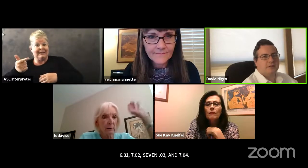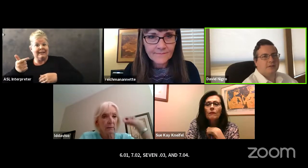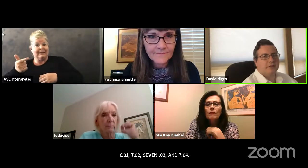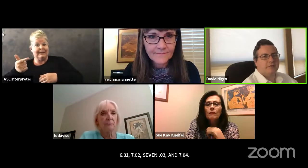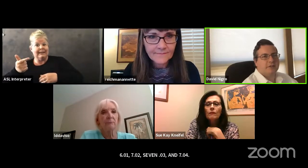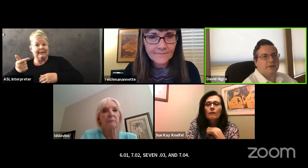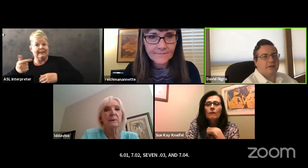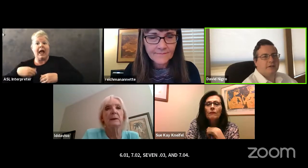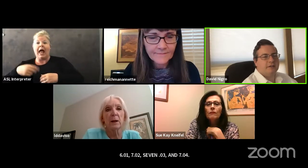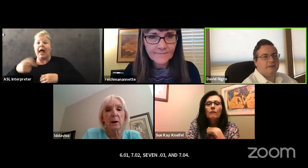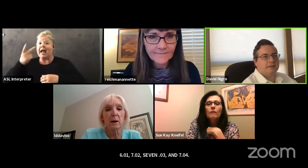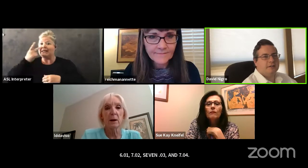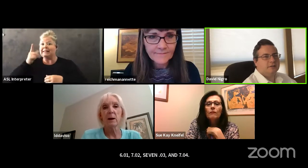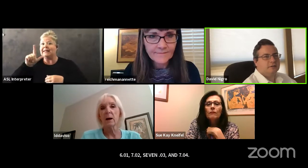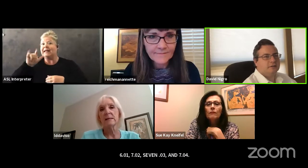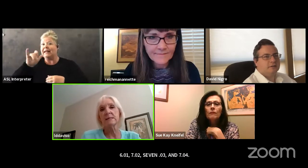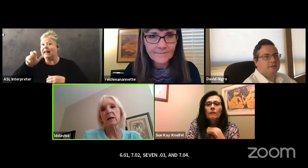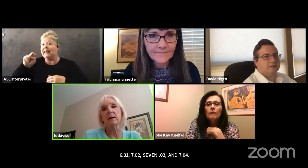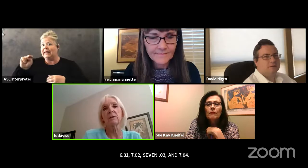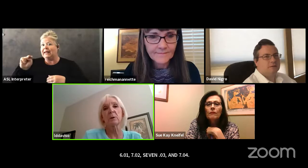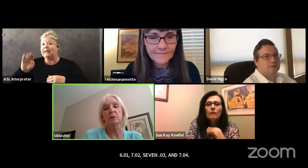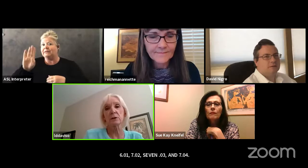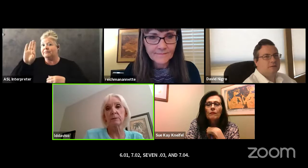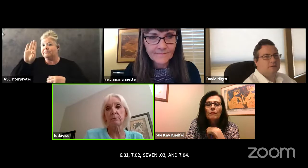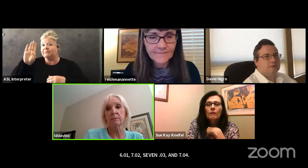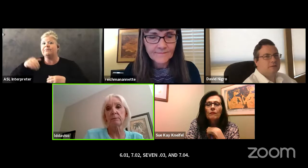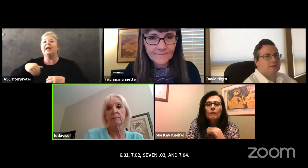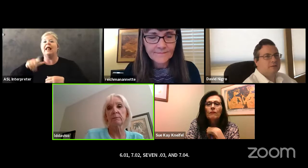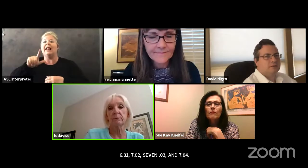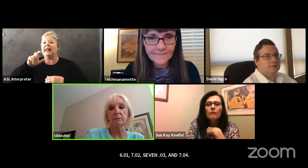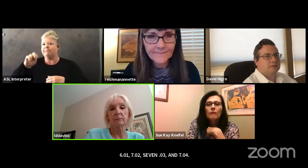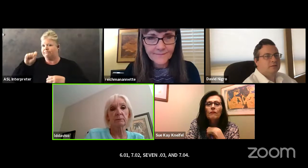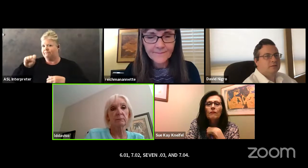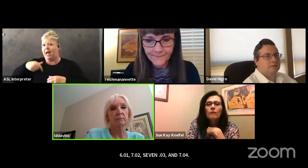I see Lynn raising her hand. I second the motion.